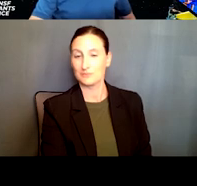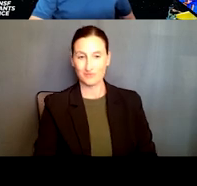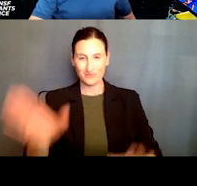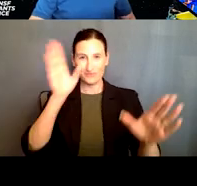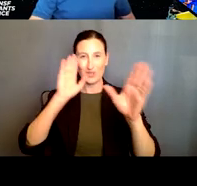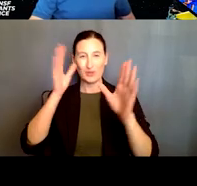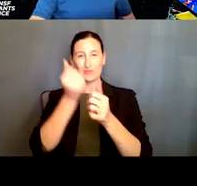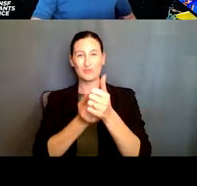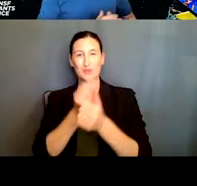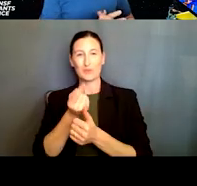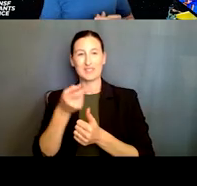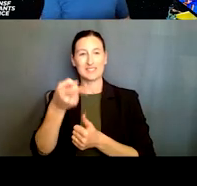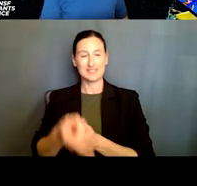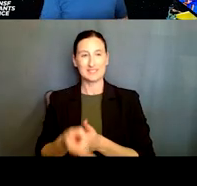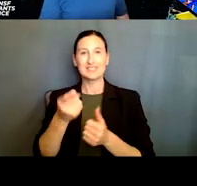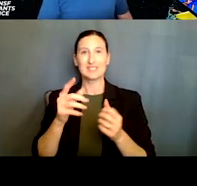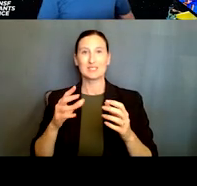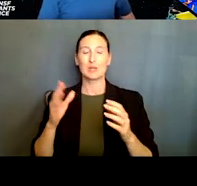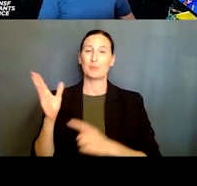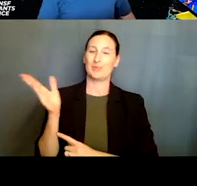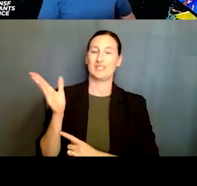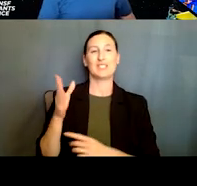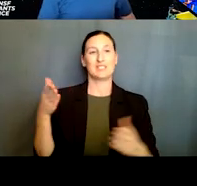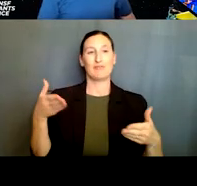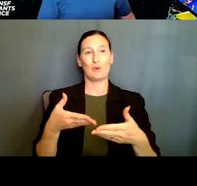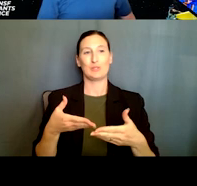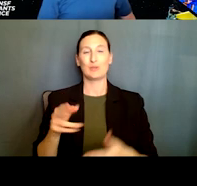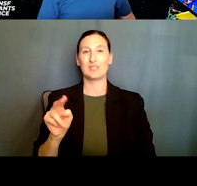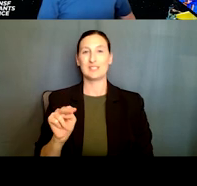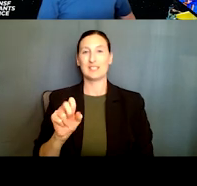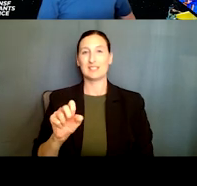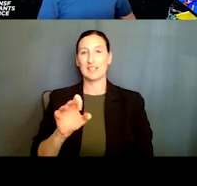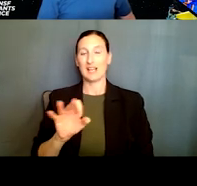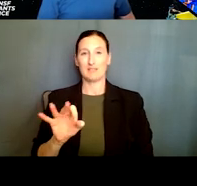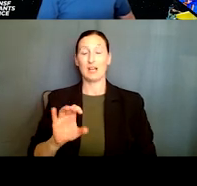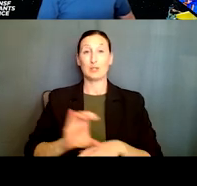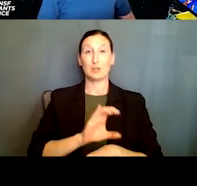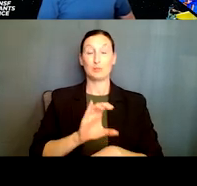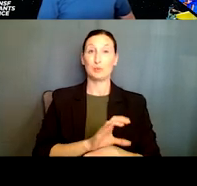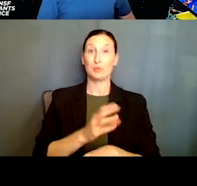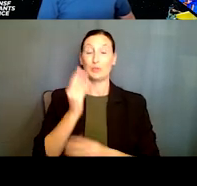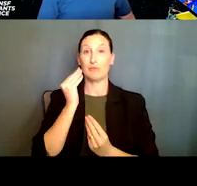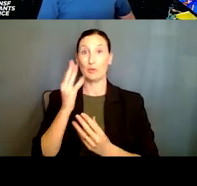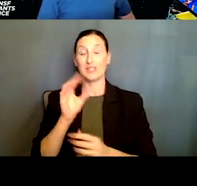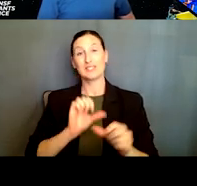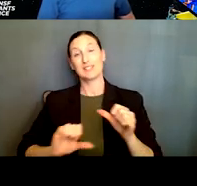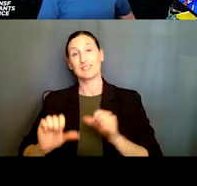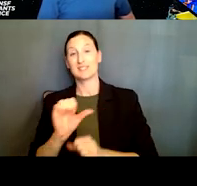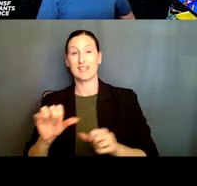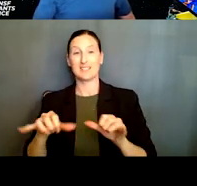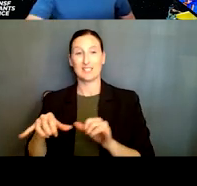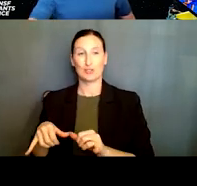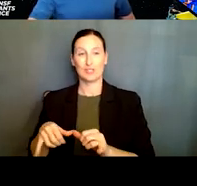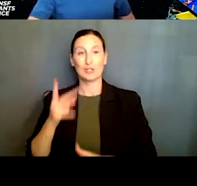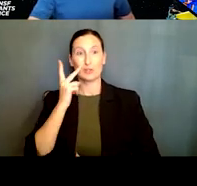part of NSF. So NSF has several directorates. You can see them here. The Computer